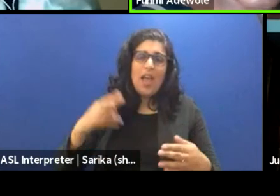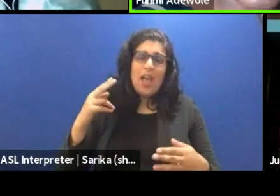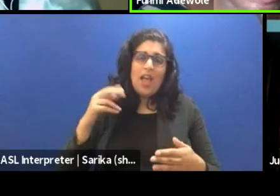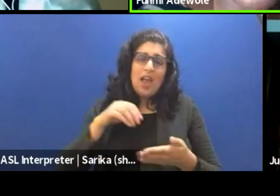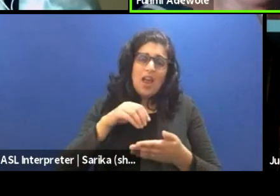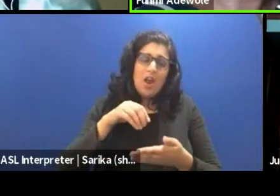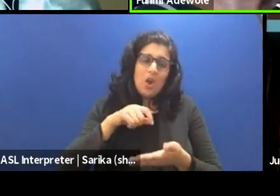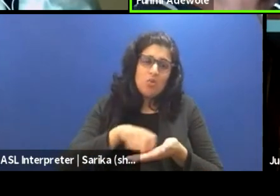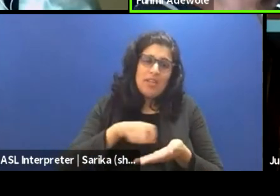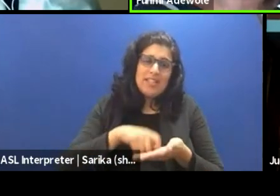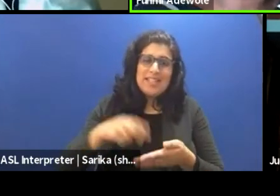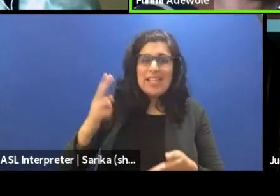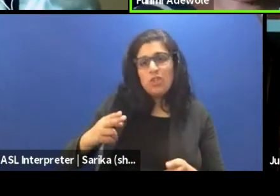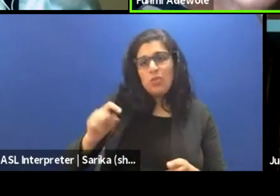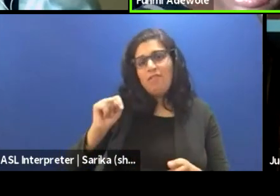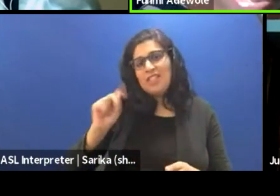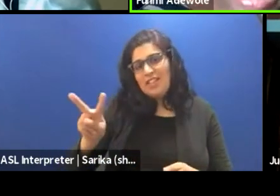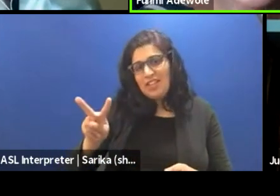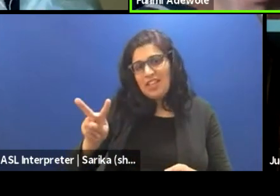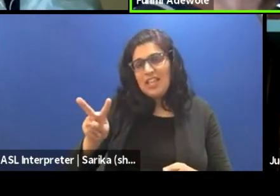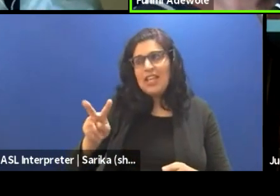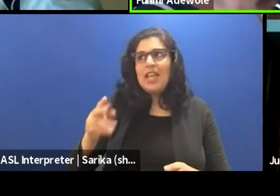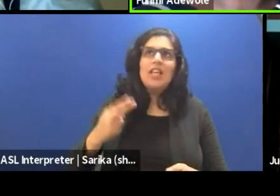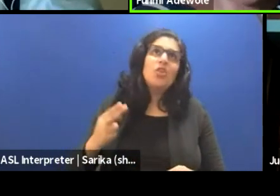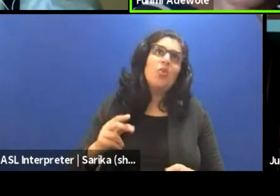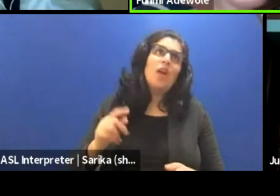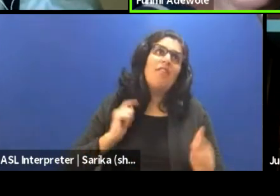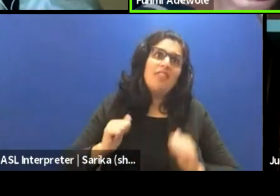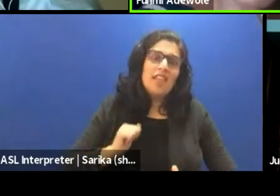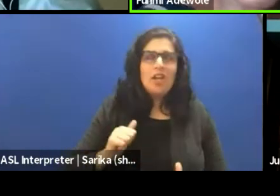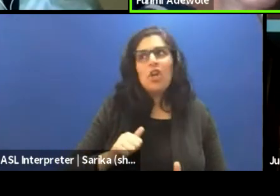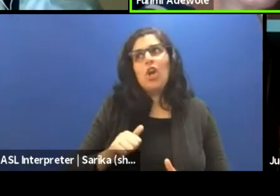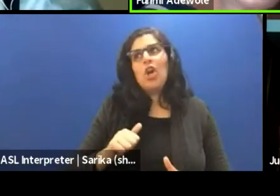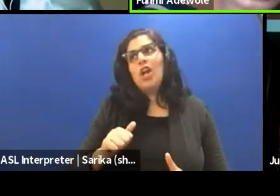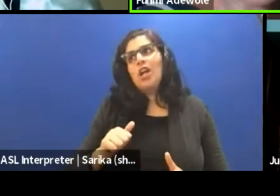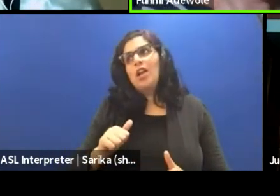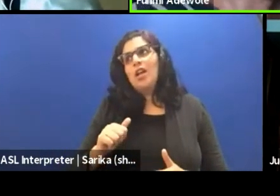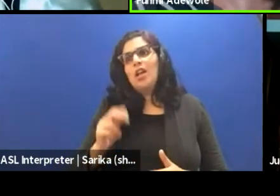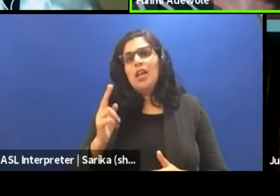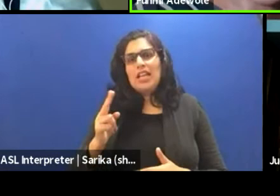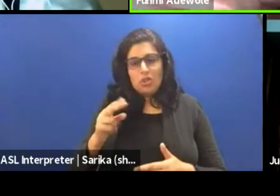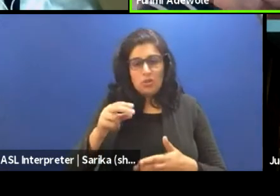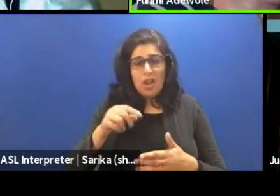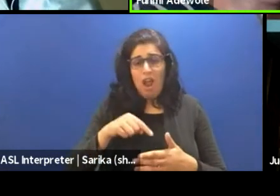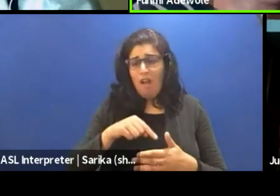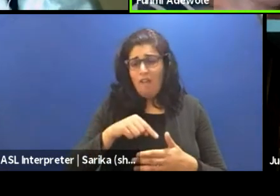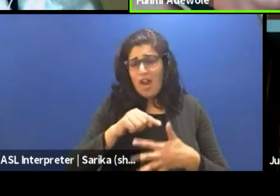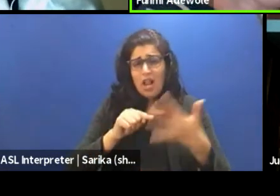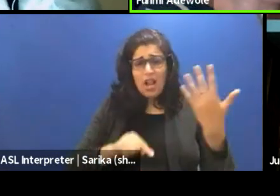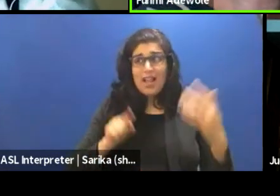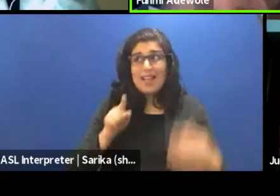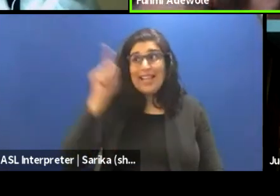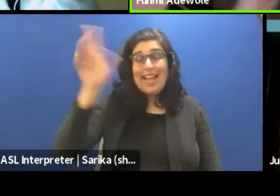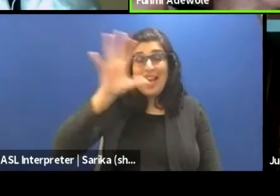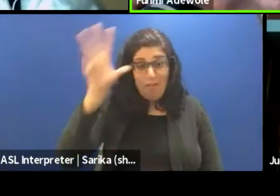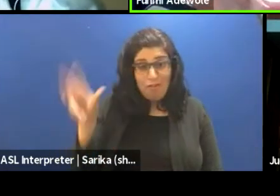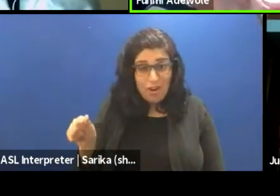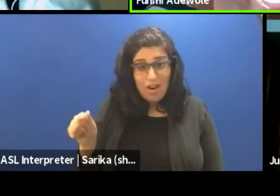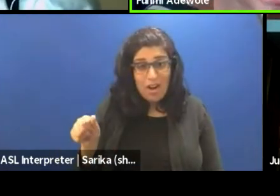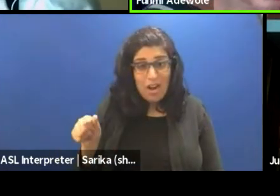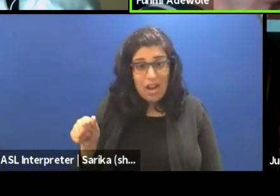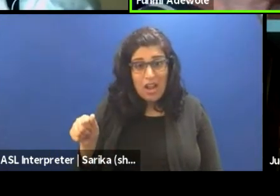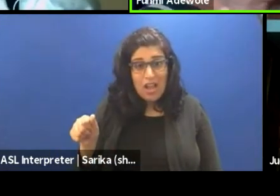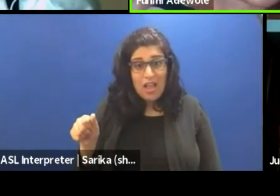television in Africa, history of theater in Africa, history of, you know, we haven't written, written that we let a lot of the knowledge we